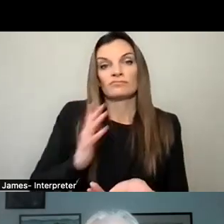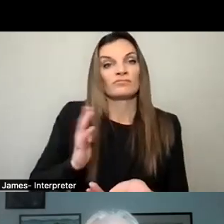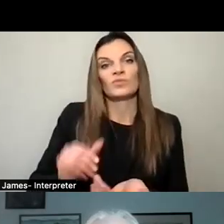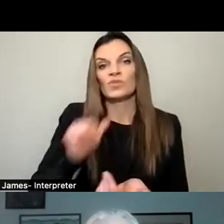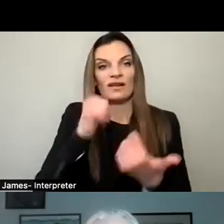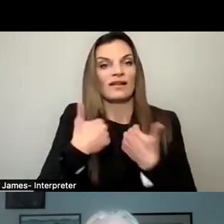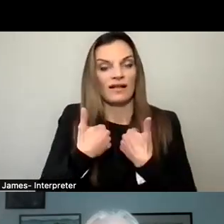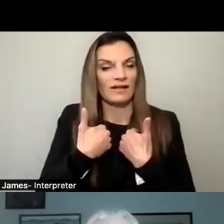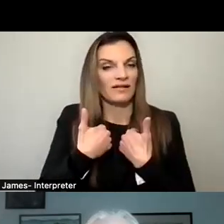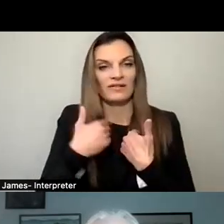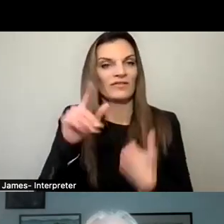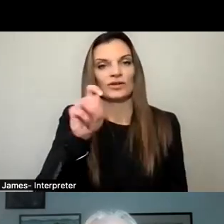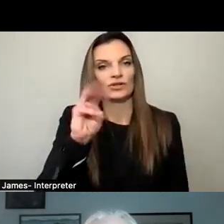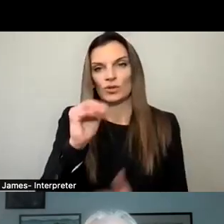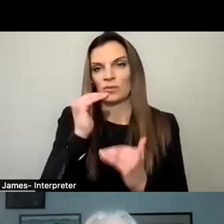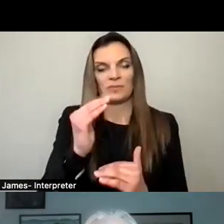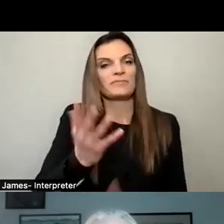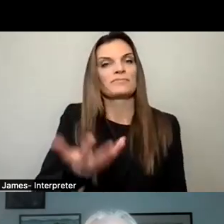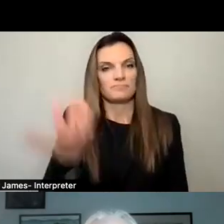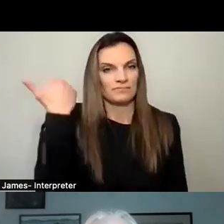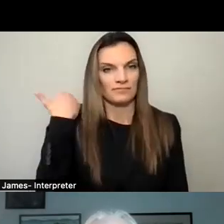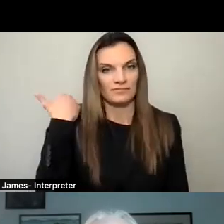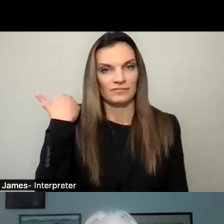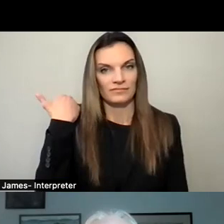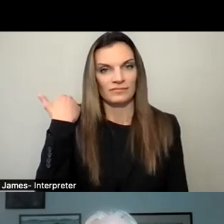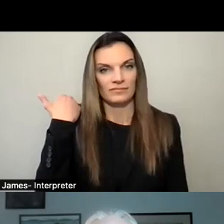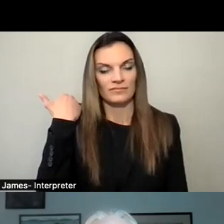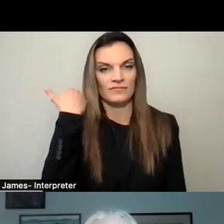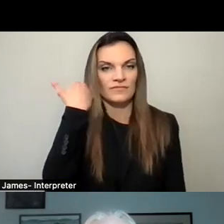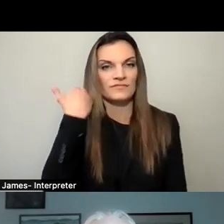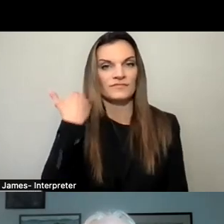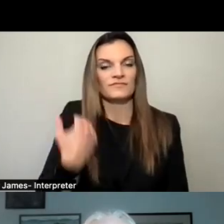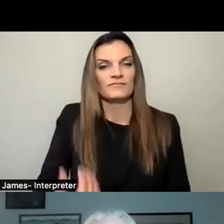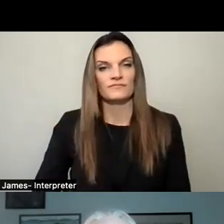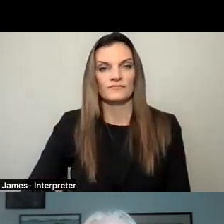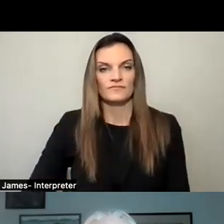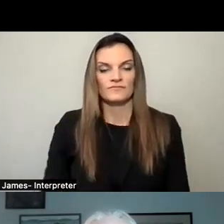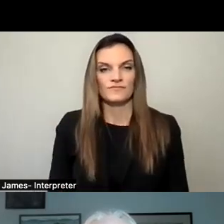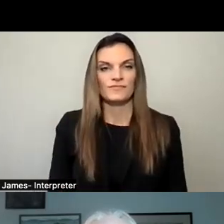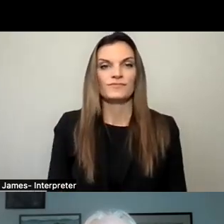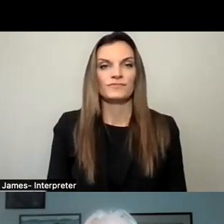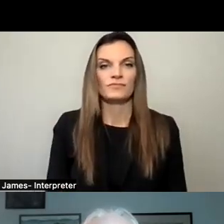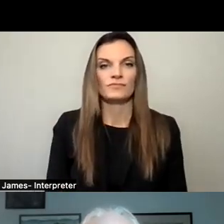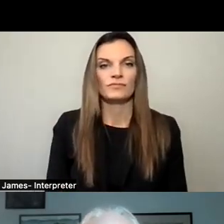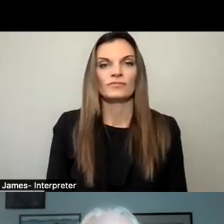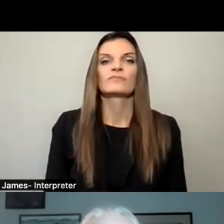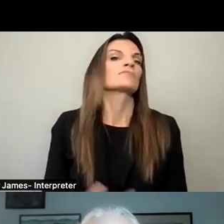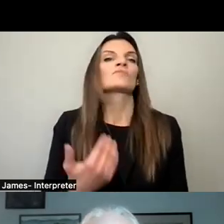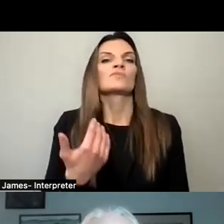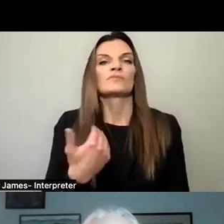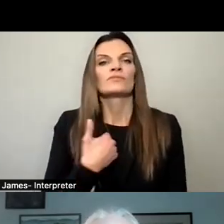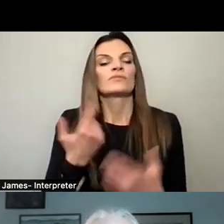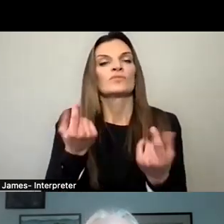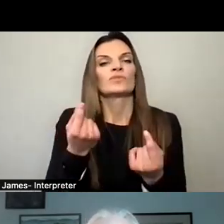limits before. And we had kind of de facto